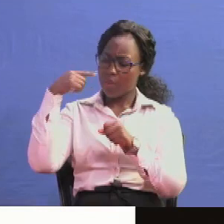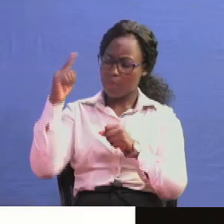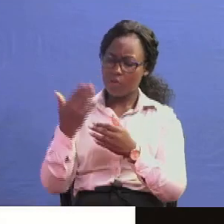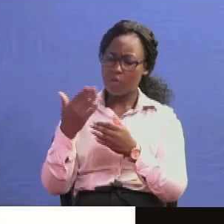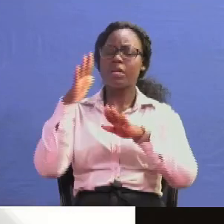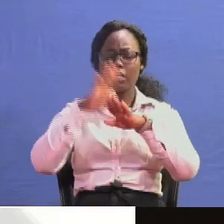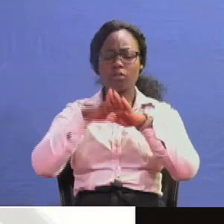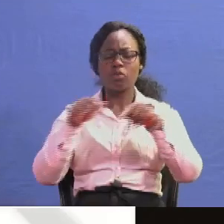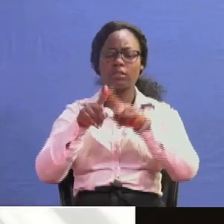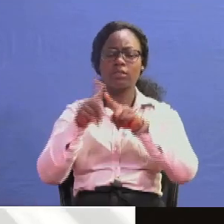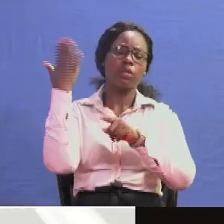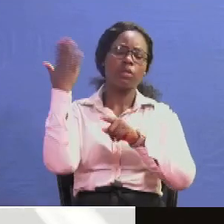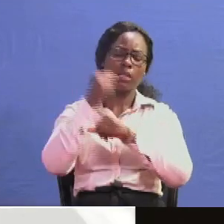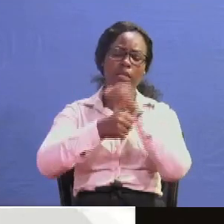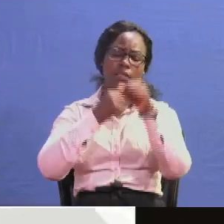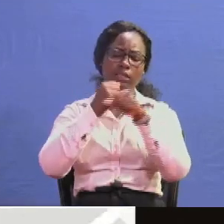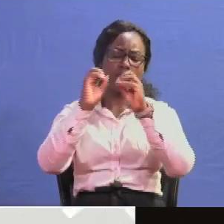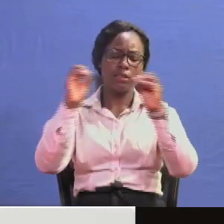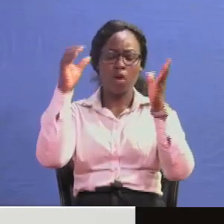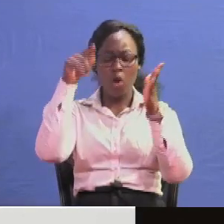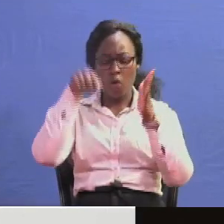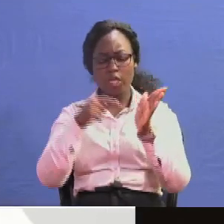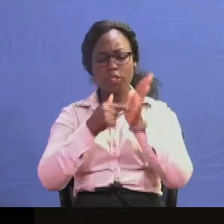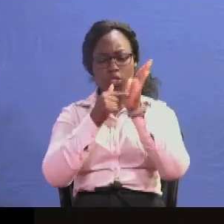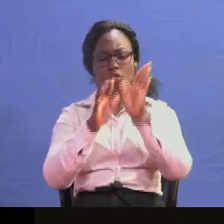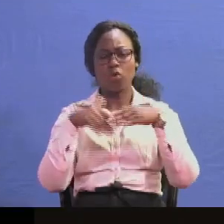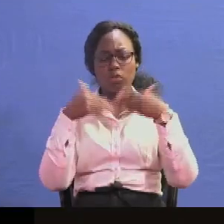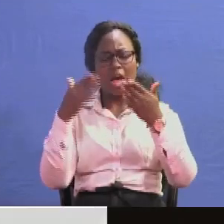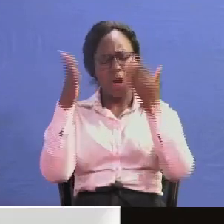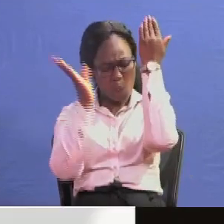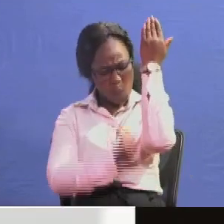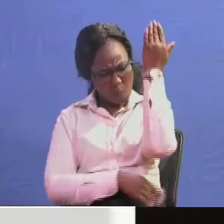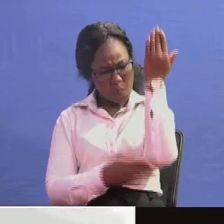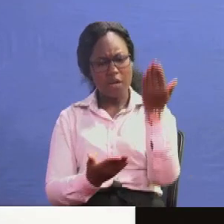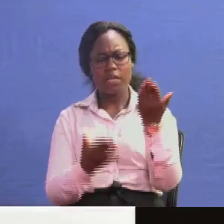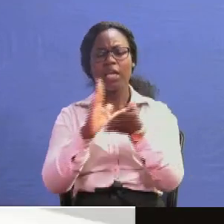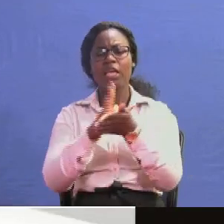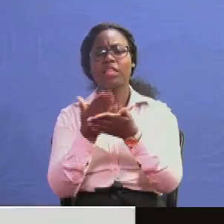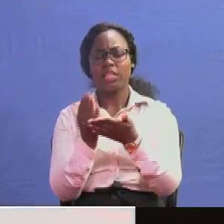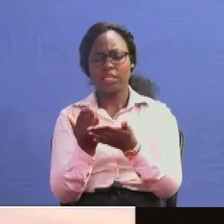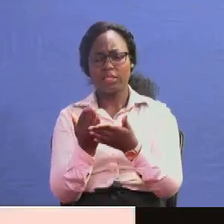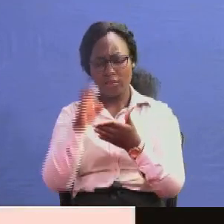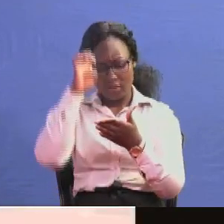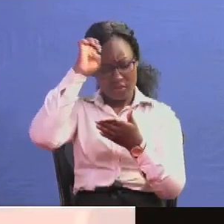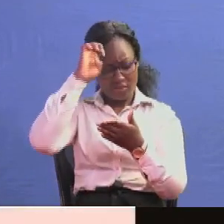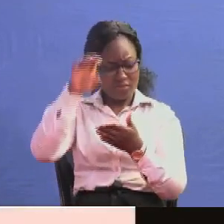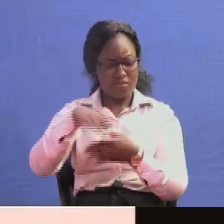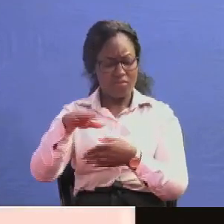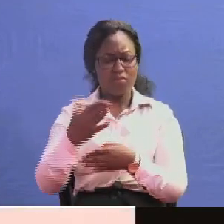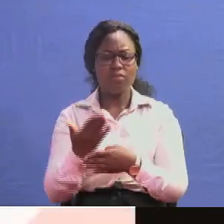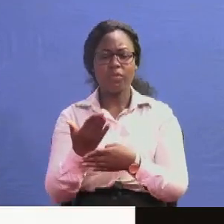as good at last year this reflects on how bad our sector in education sector is